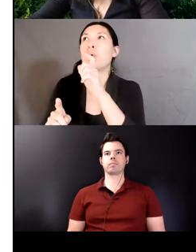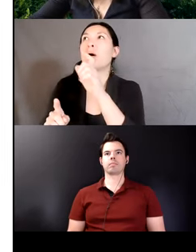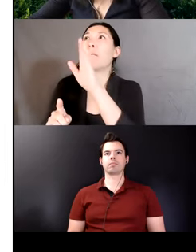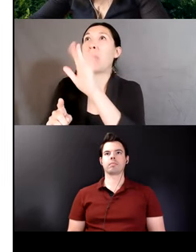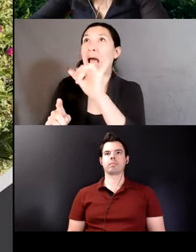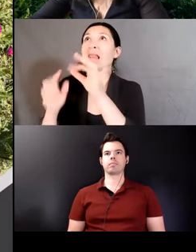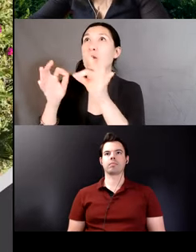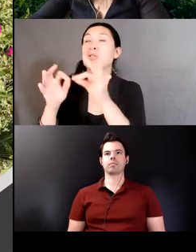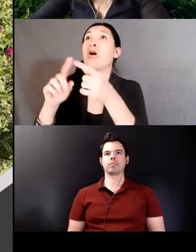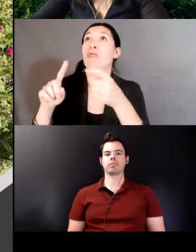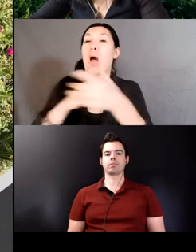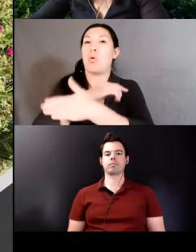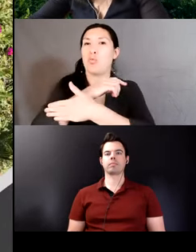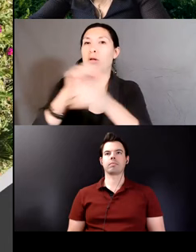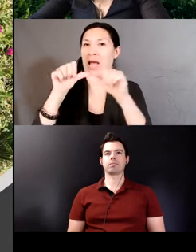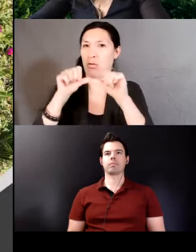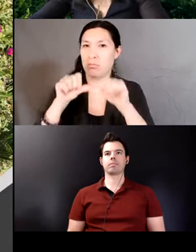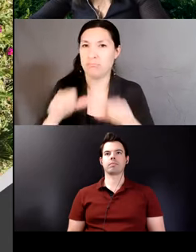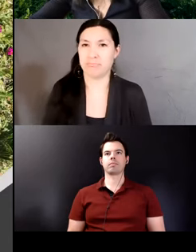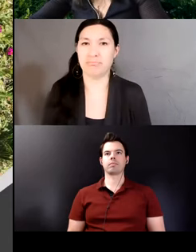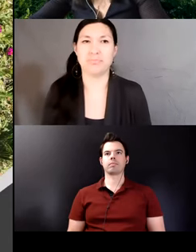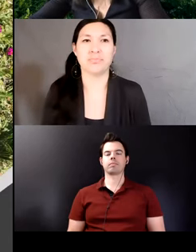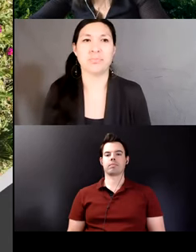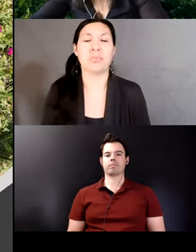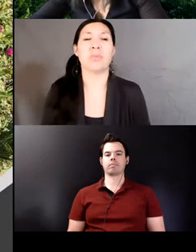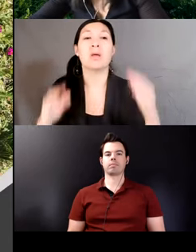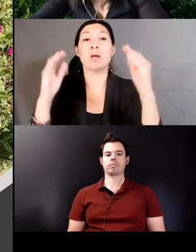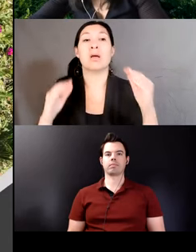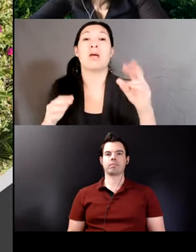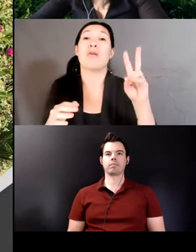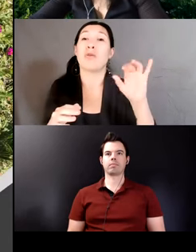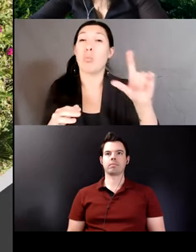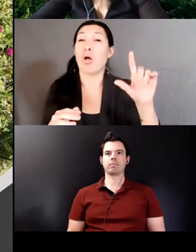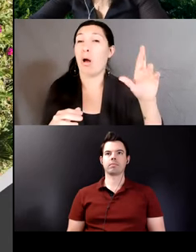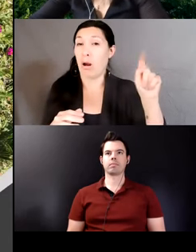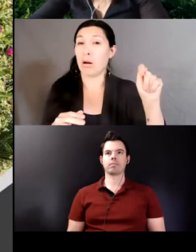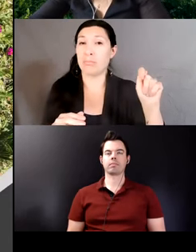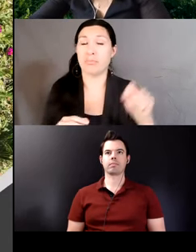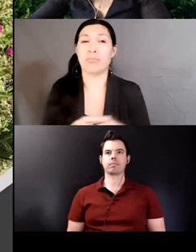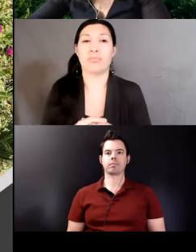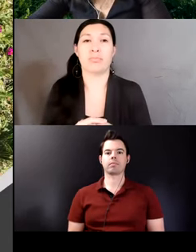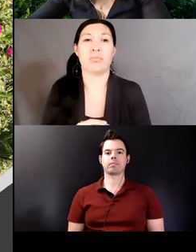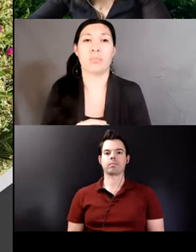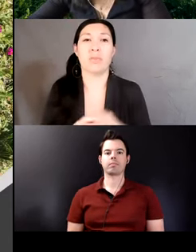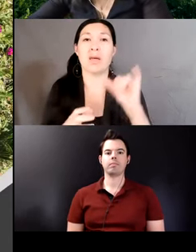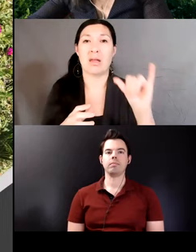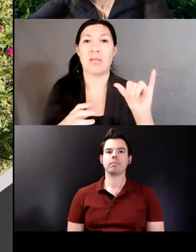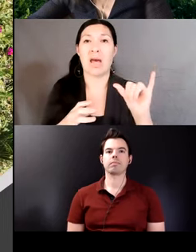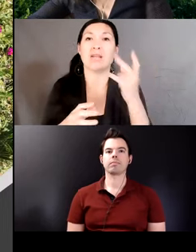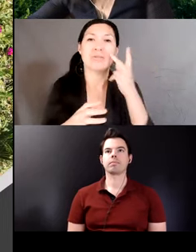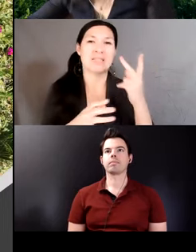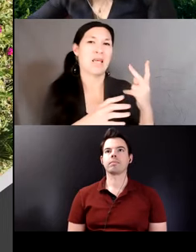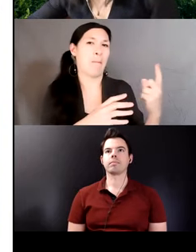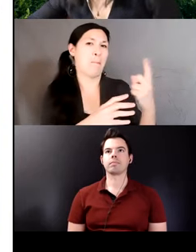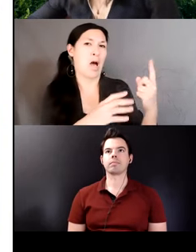are originally from a rural town. Lastly, verbal art, recurrent figures in the speech of monolinguals.